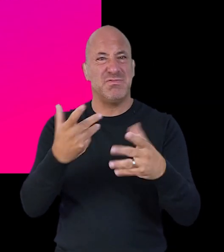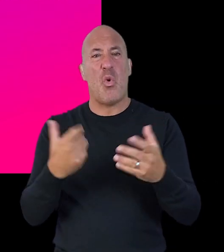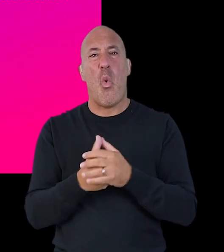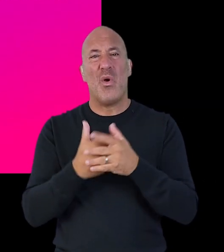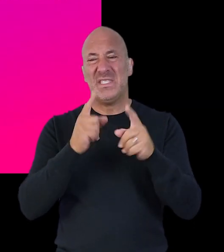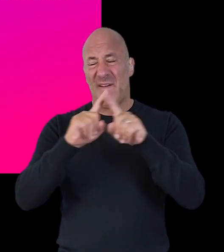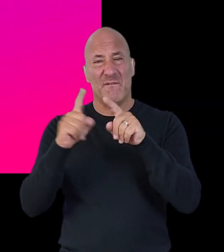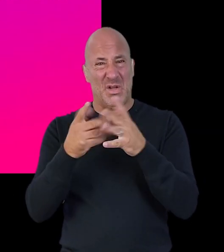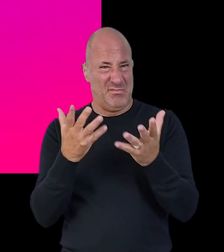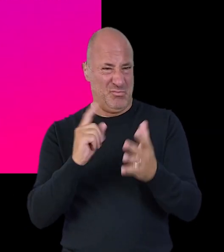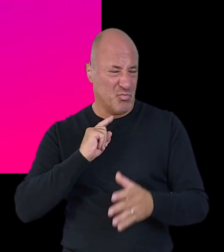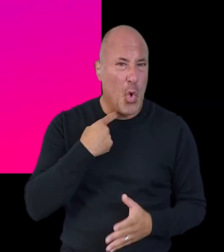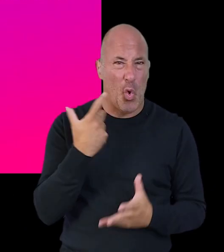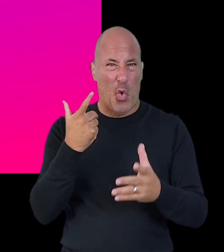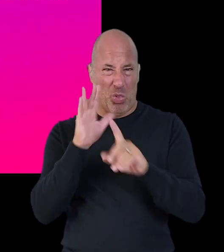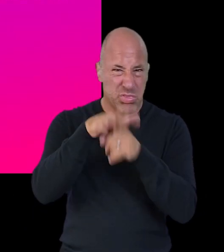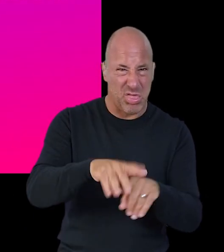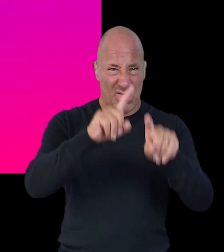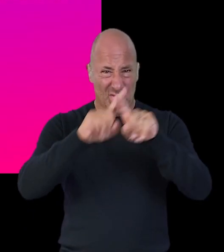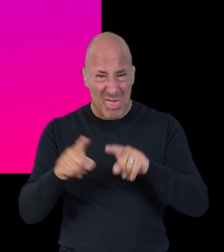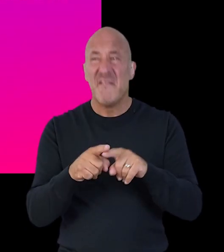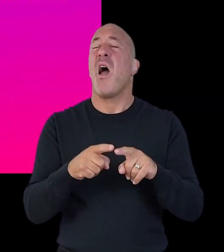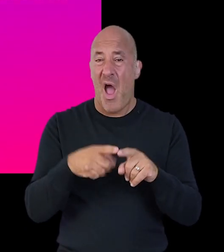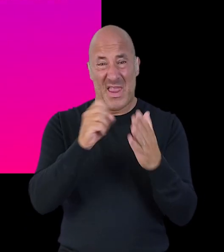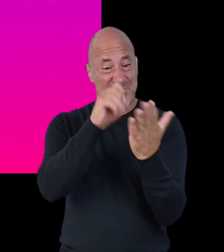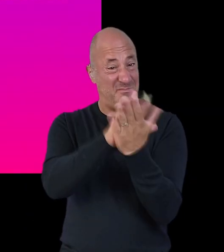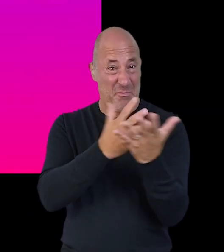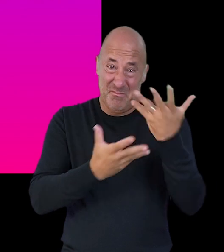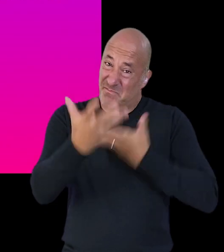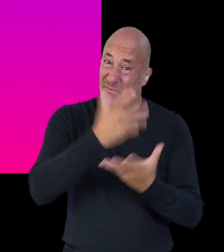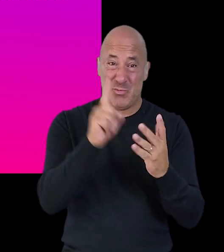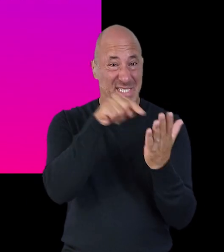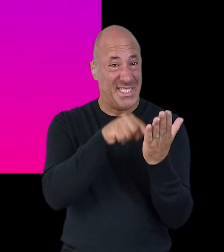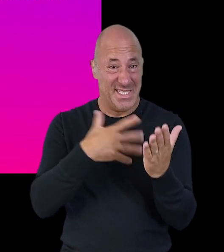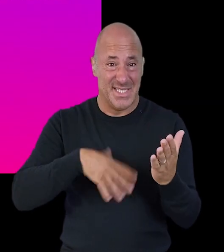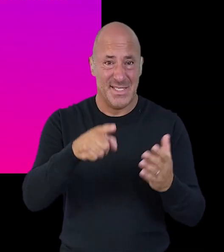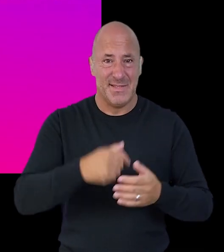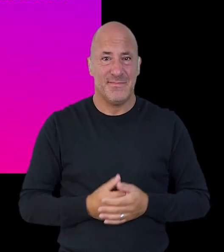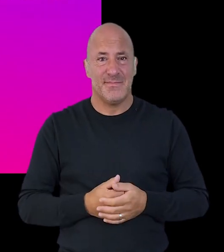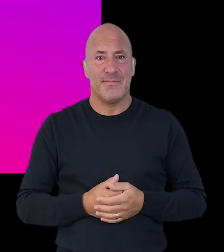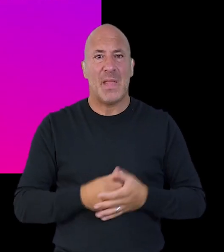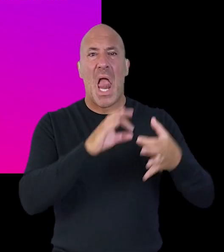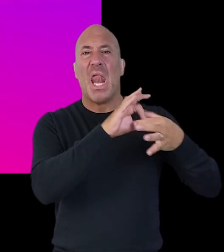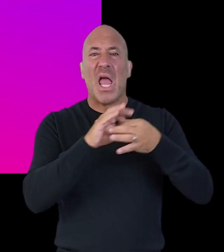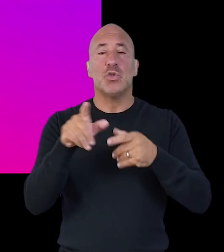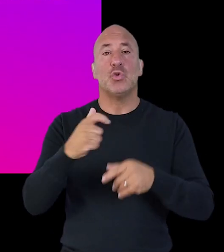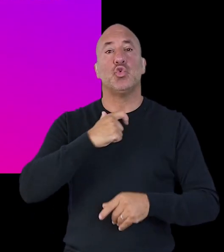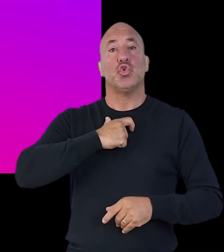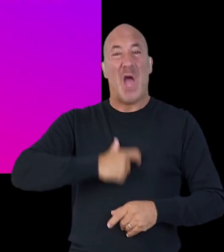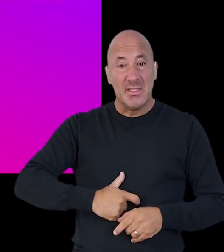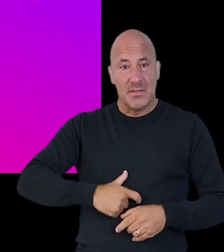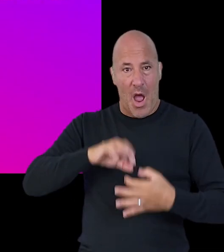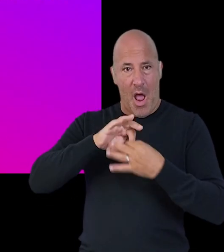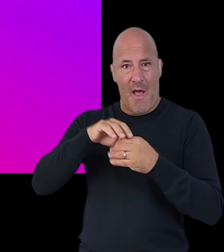if anyone was violent towards you or if you have any other experiences of mistreatment you will need to describe this in as much detail as you can